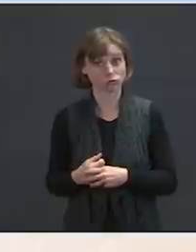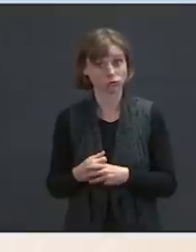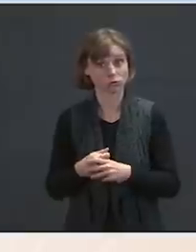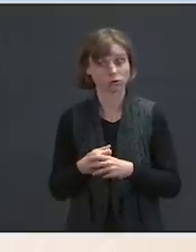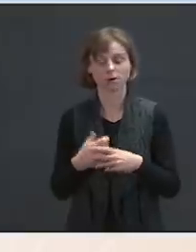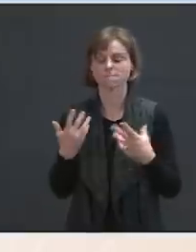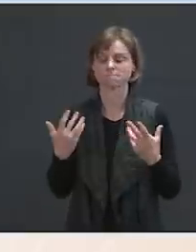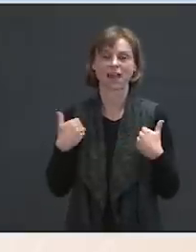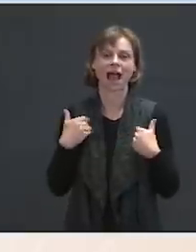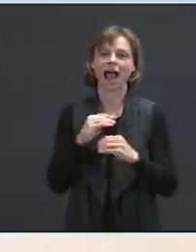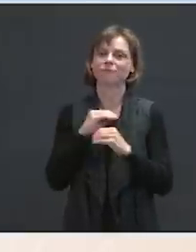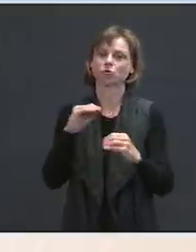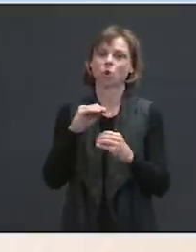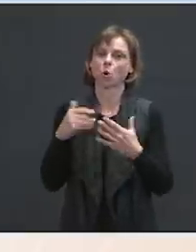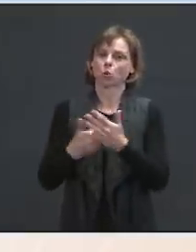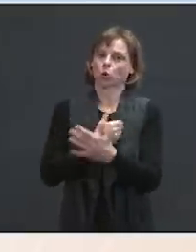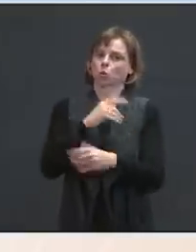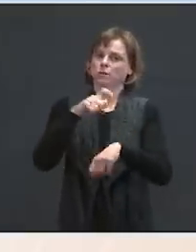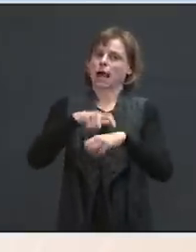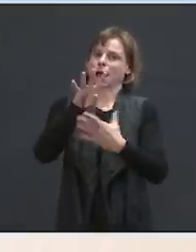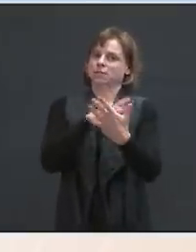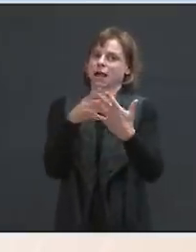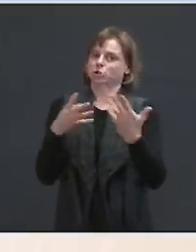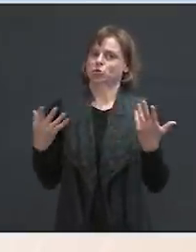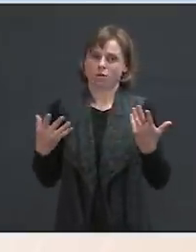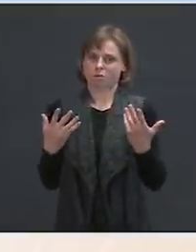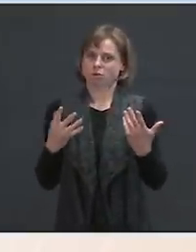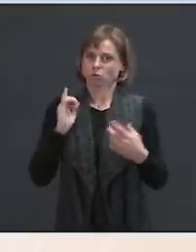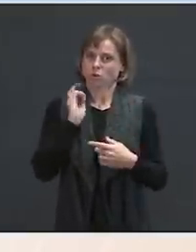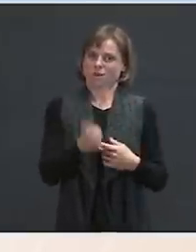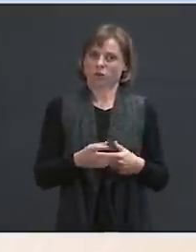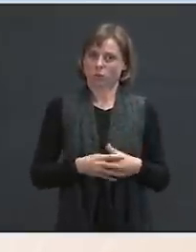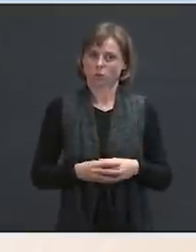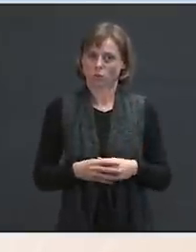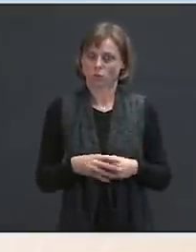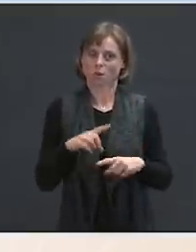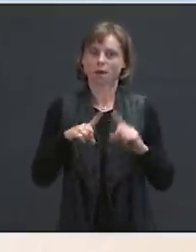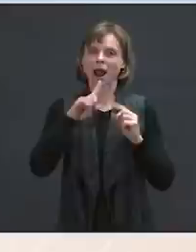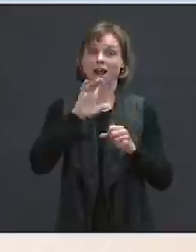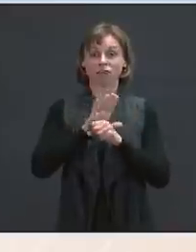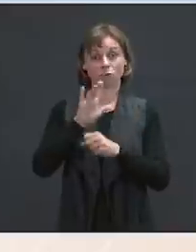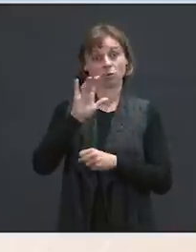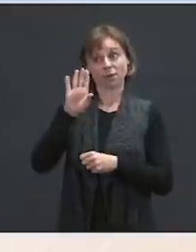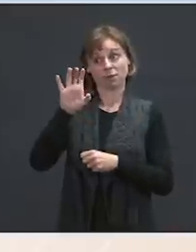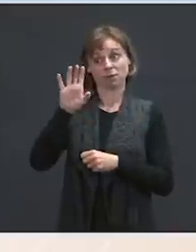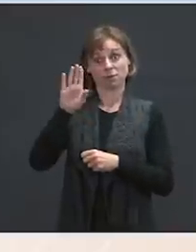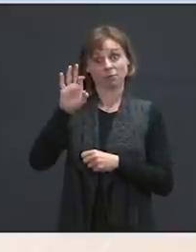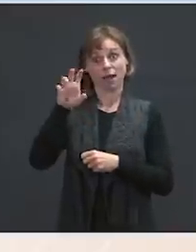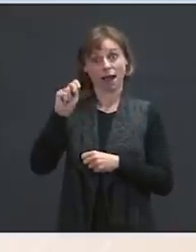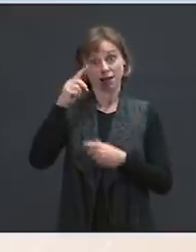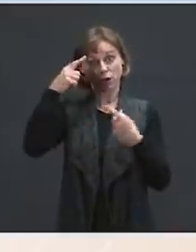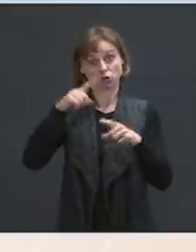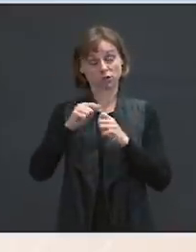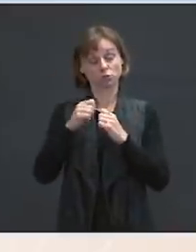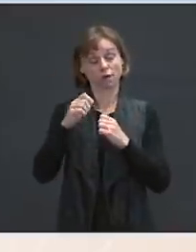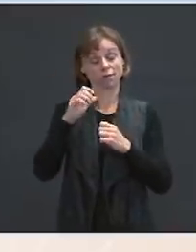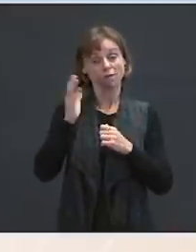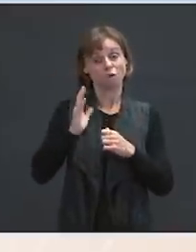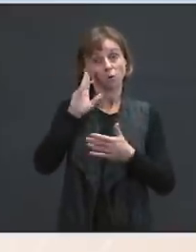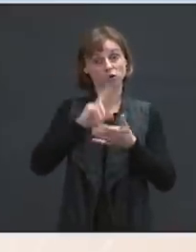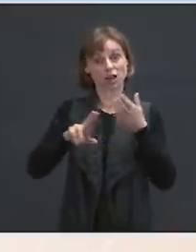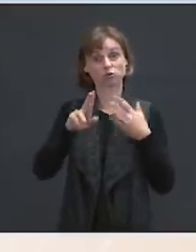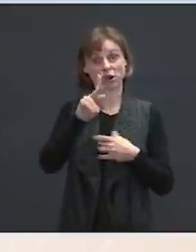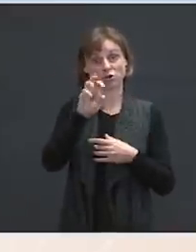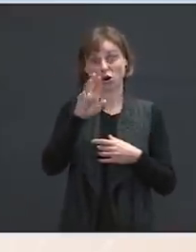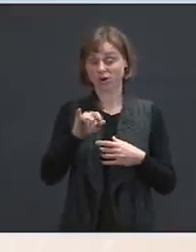I don't have a new timeline to give you from here. I can confirm for you, though, that the President agrees with former Secretary Kerry that it's a crisis,